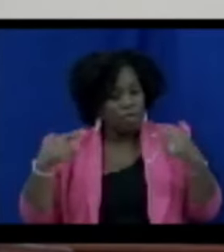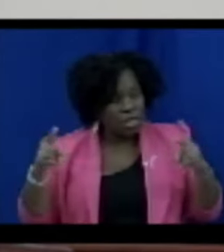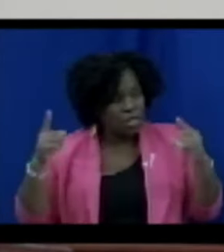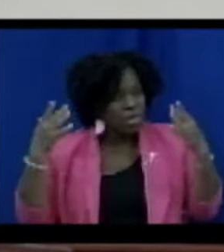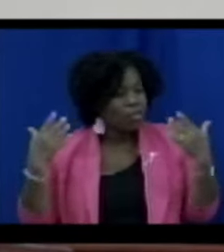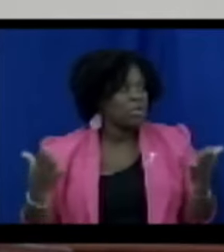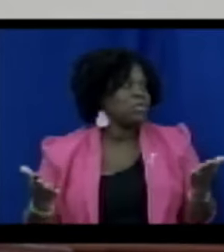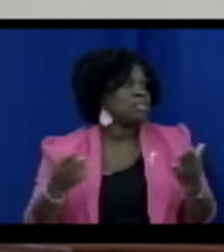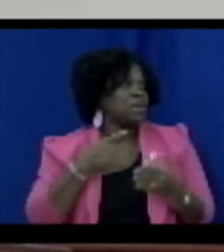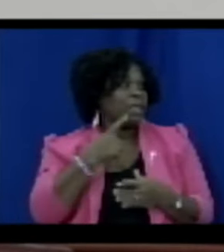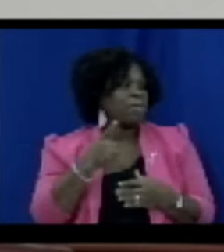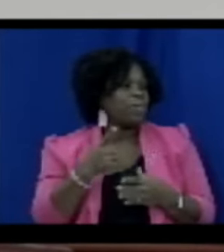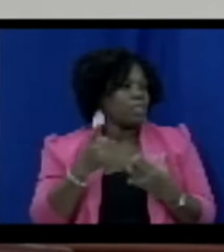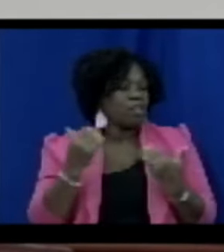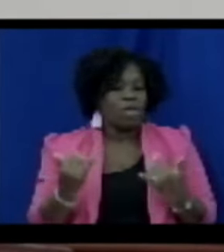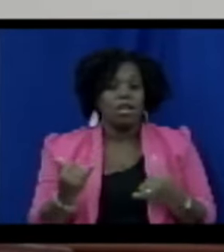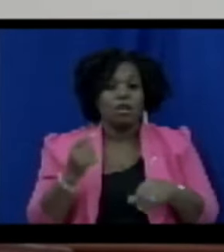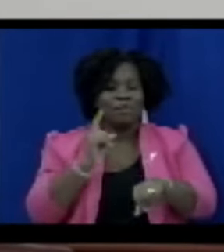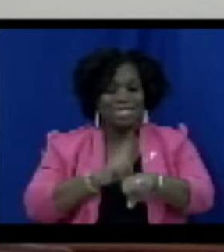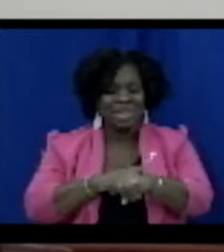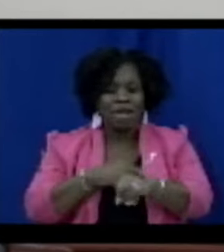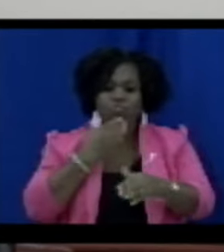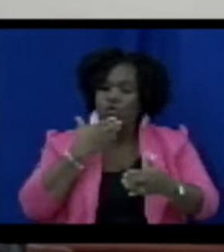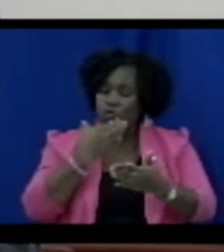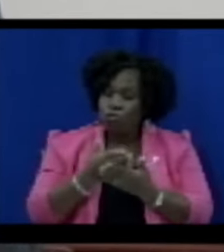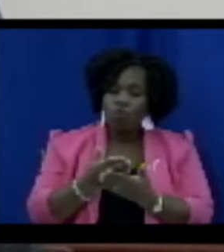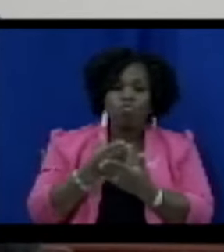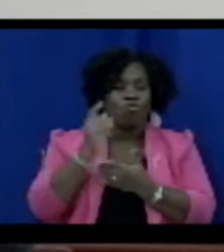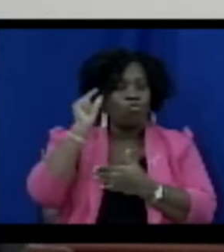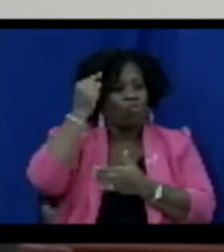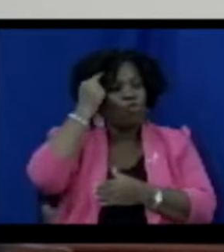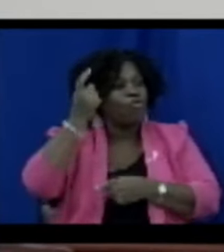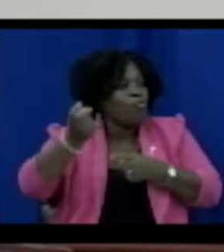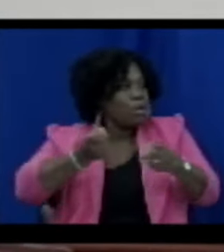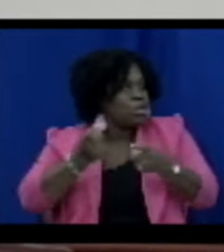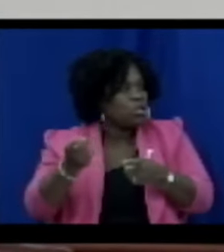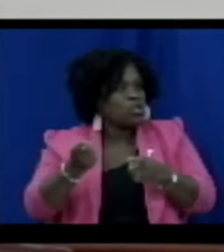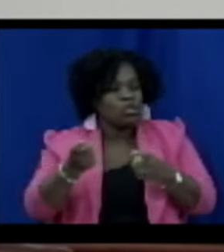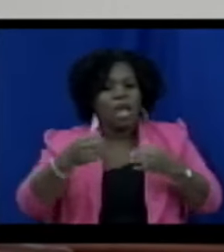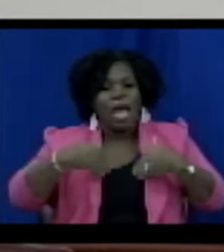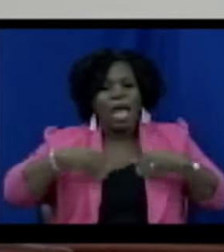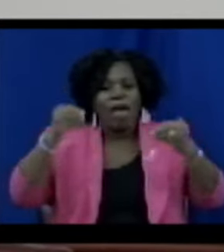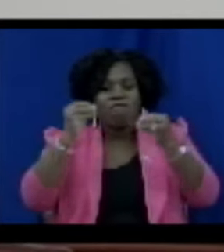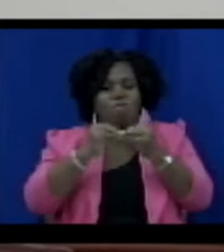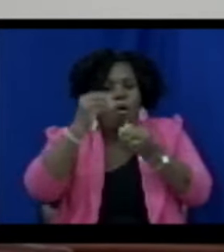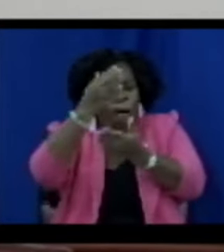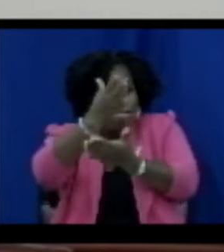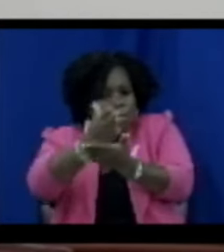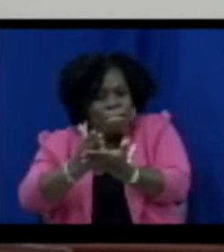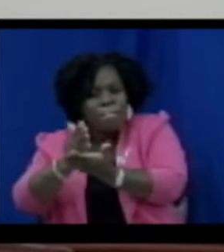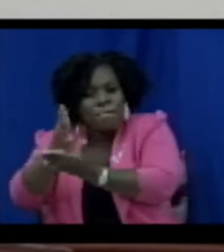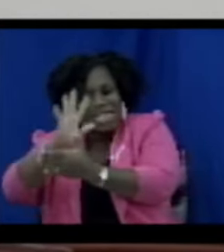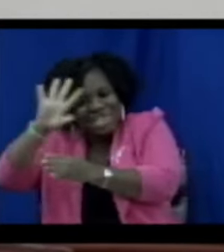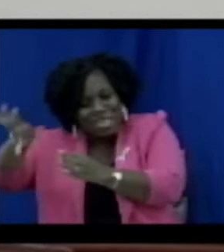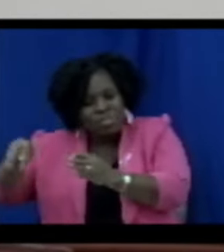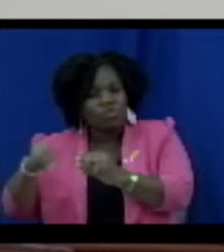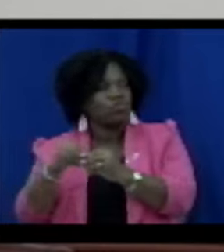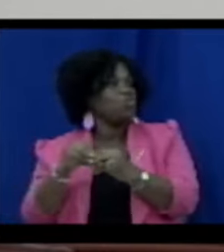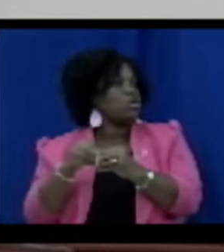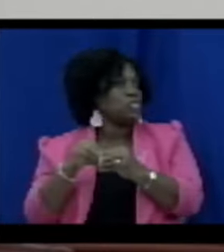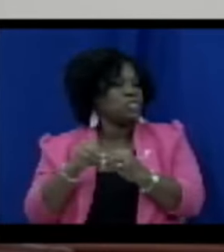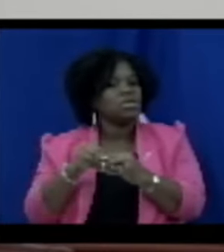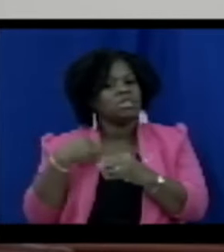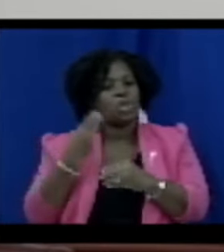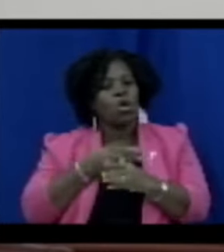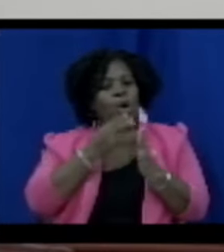and now in the era of good governance that to have more participation in this process is our aim